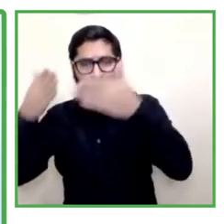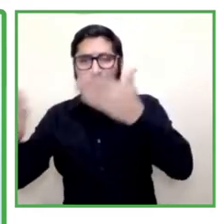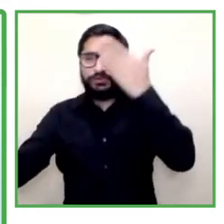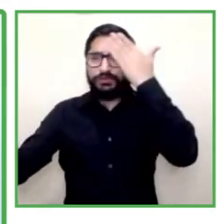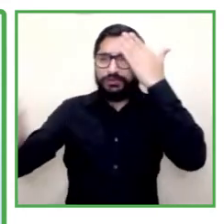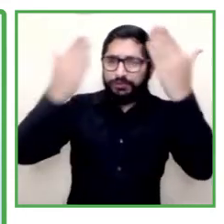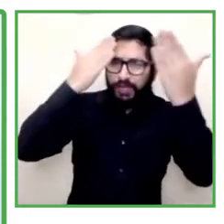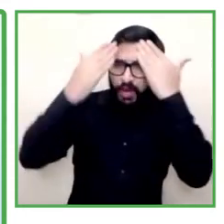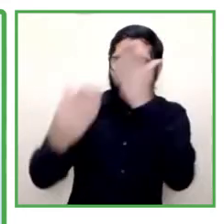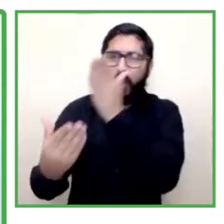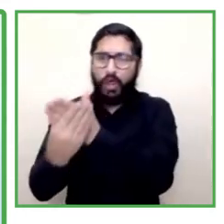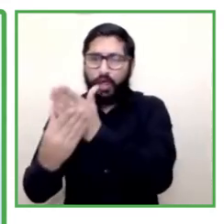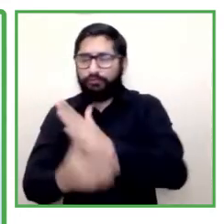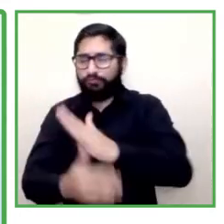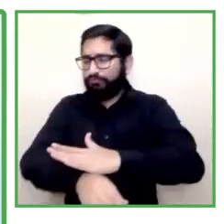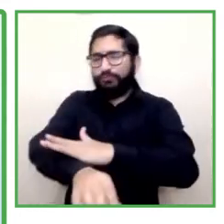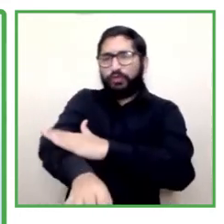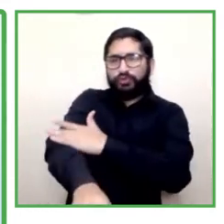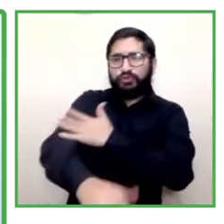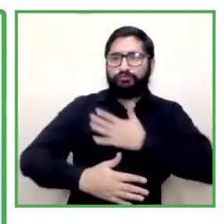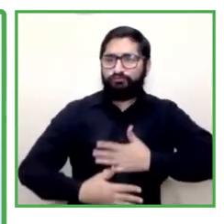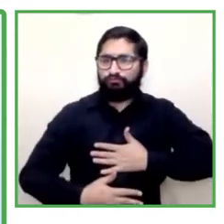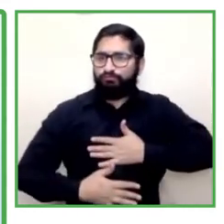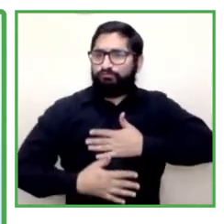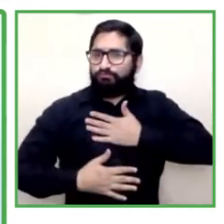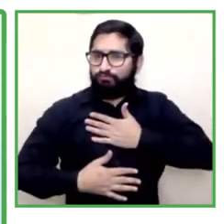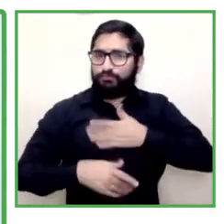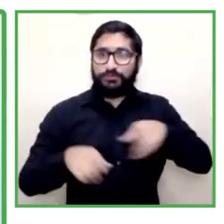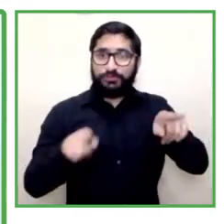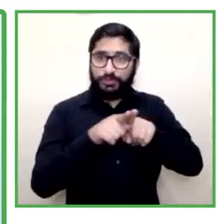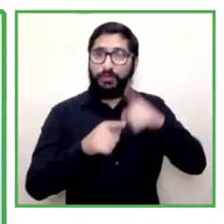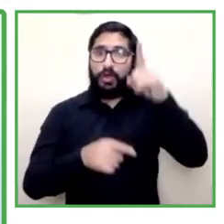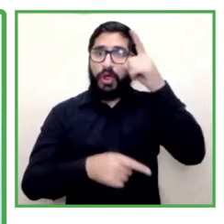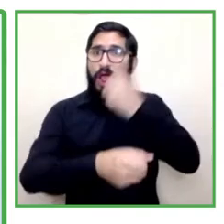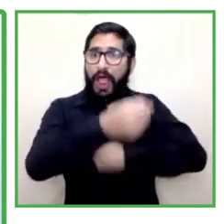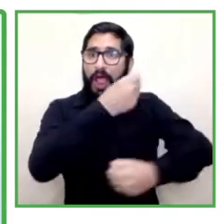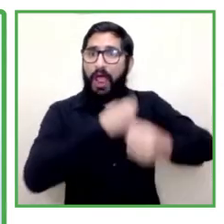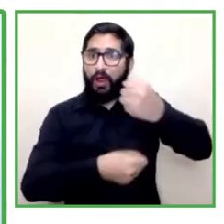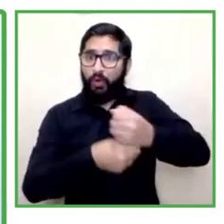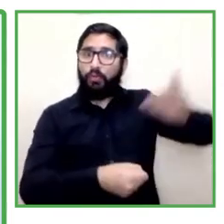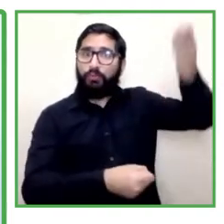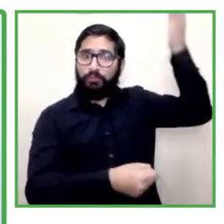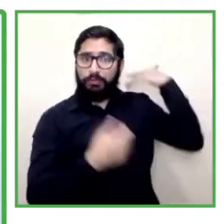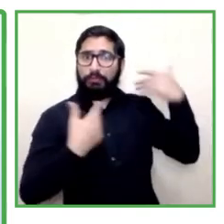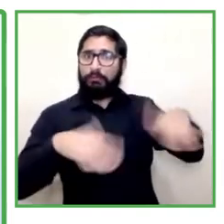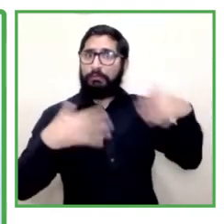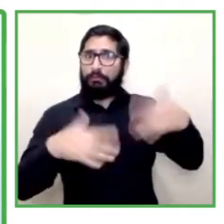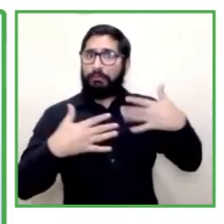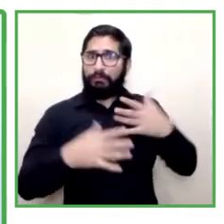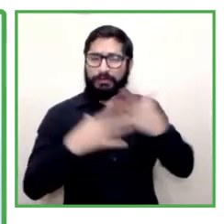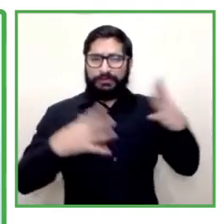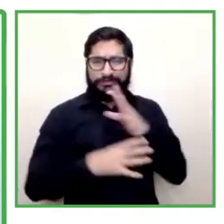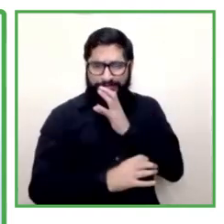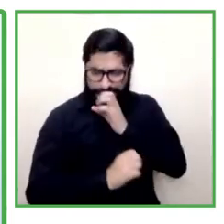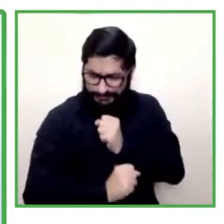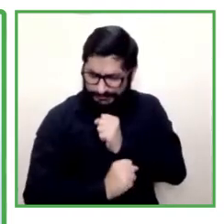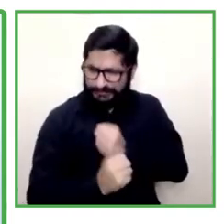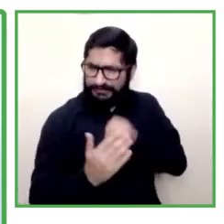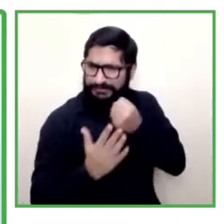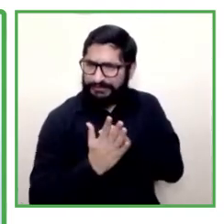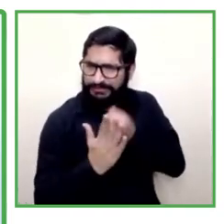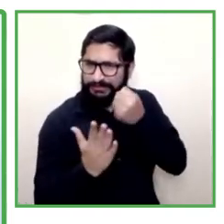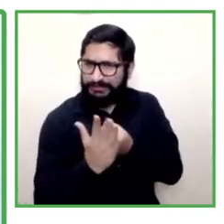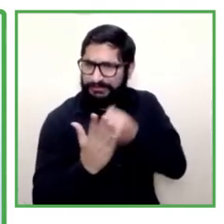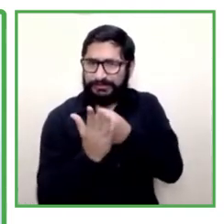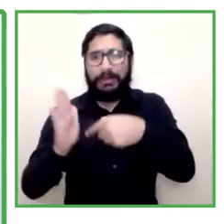which is necessary because in previous years we noted much resistance to the component of labor inclusion